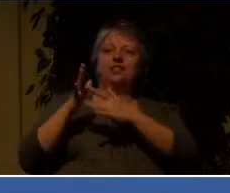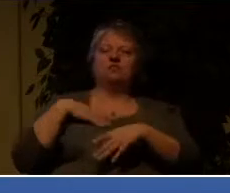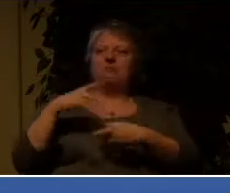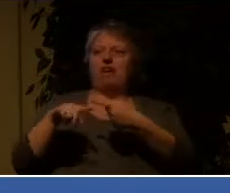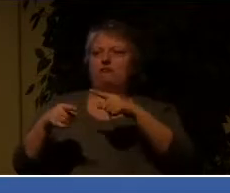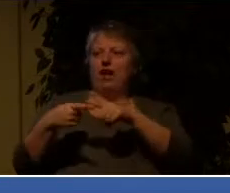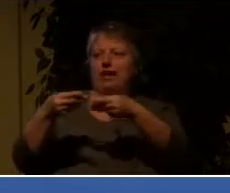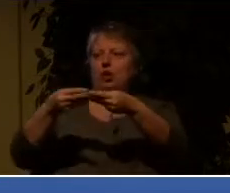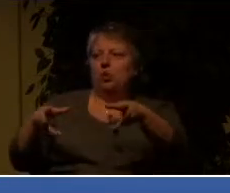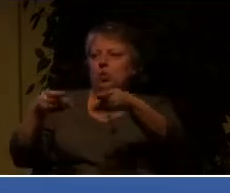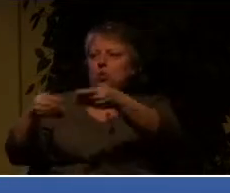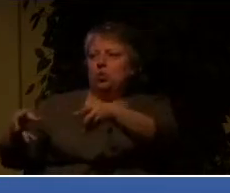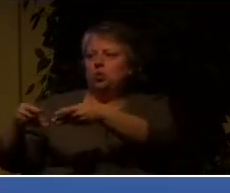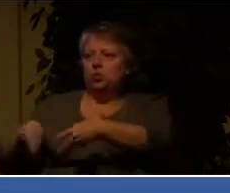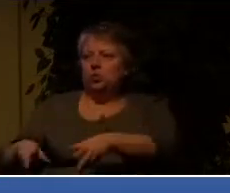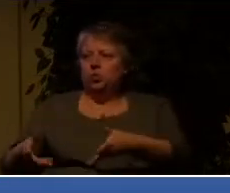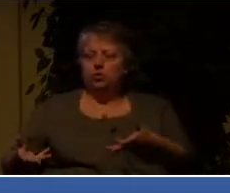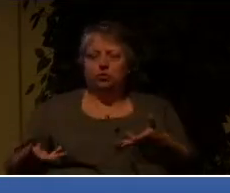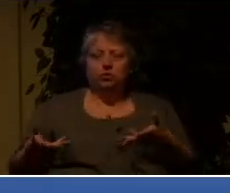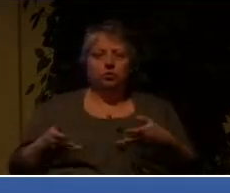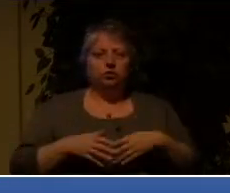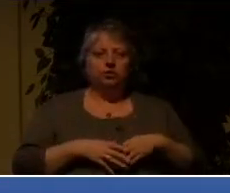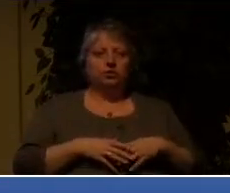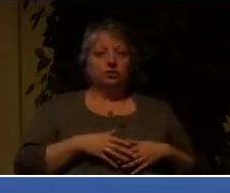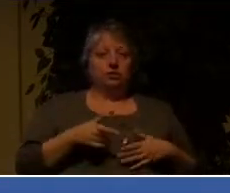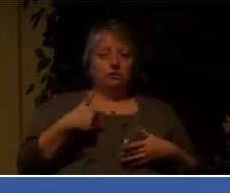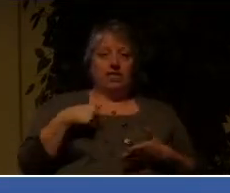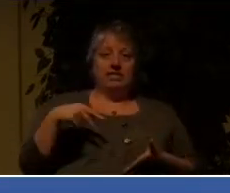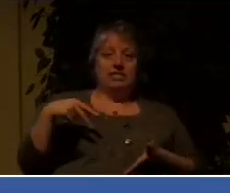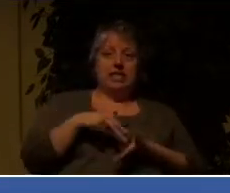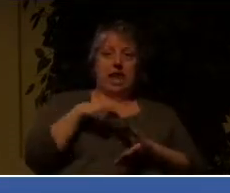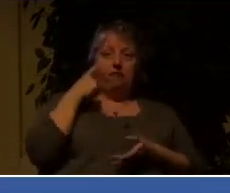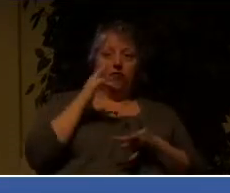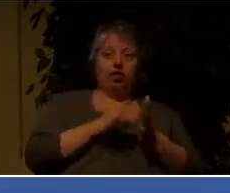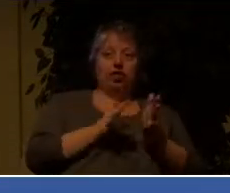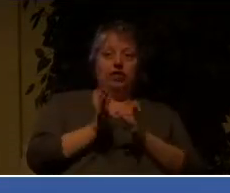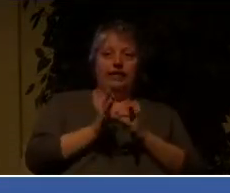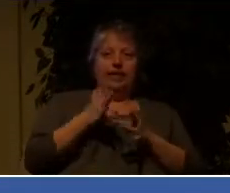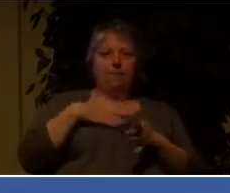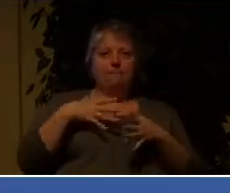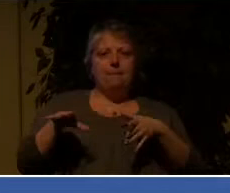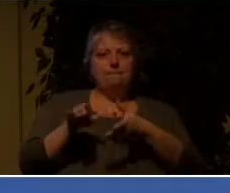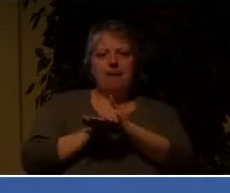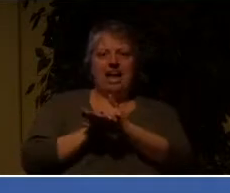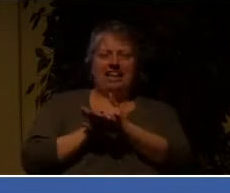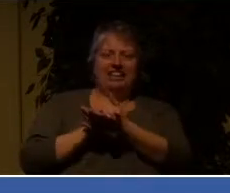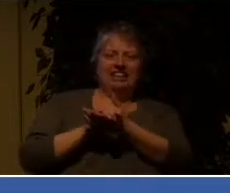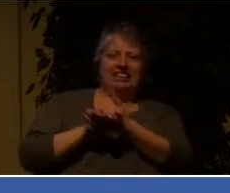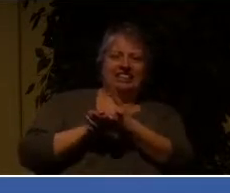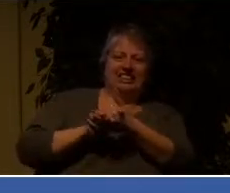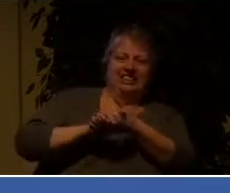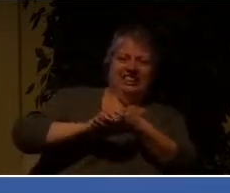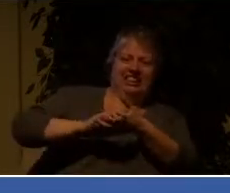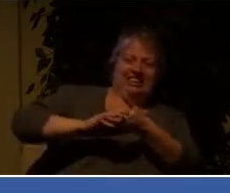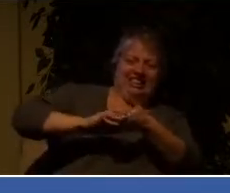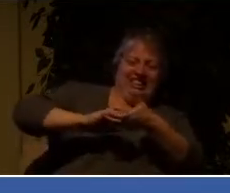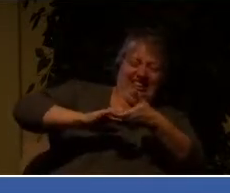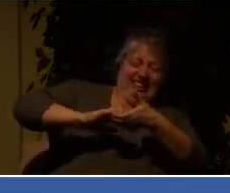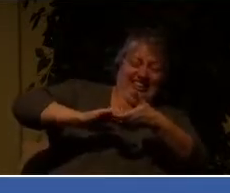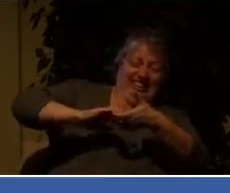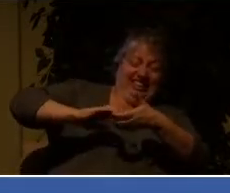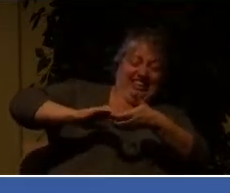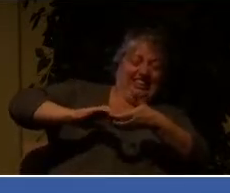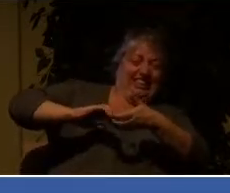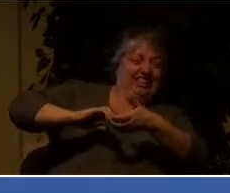the Lord in my household, my marriage is going to strain perhaps to the breaking point. If I really stand